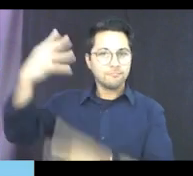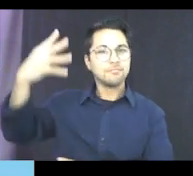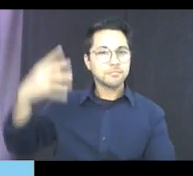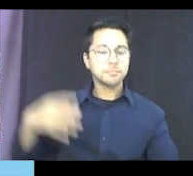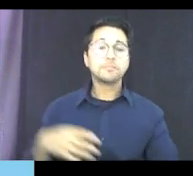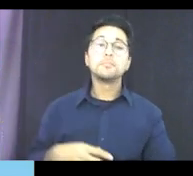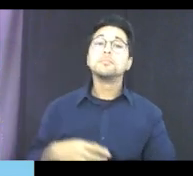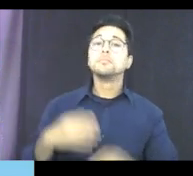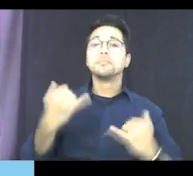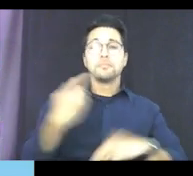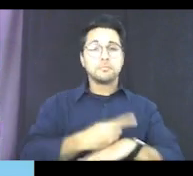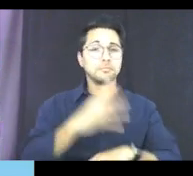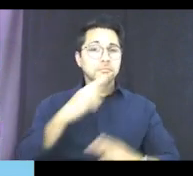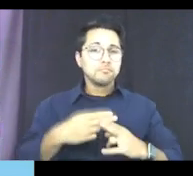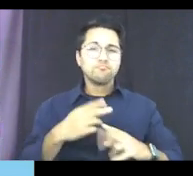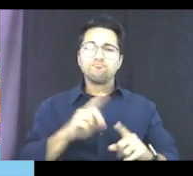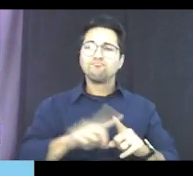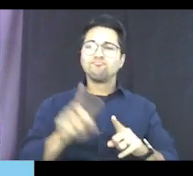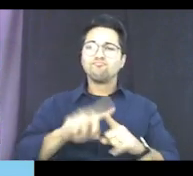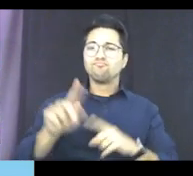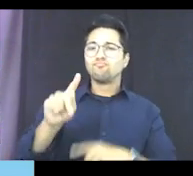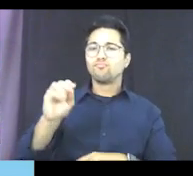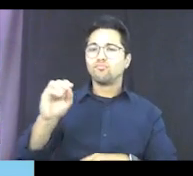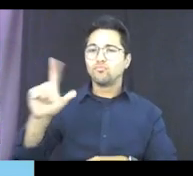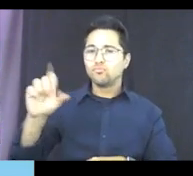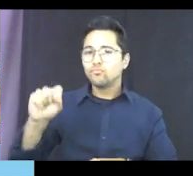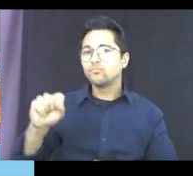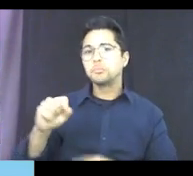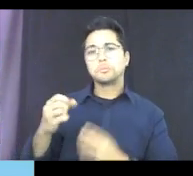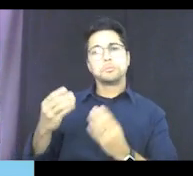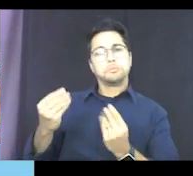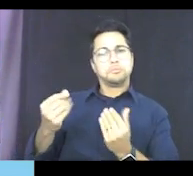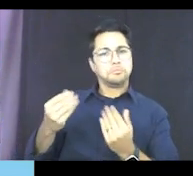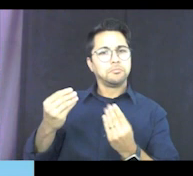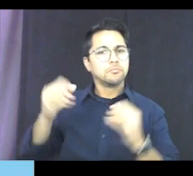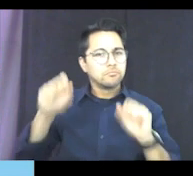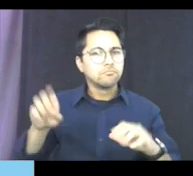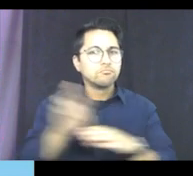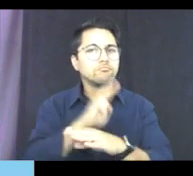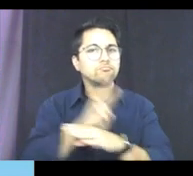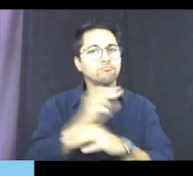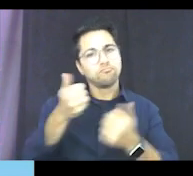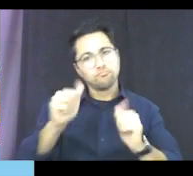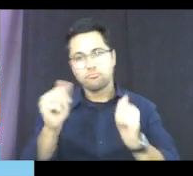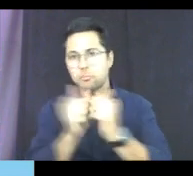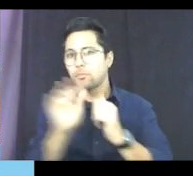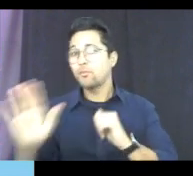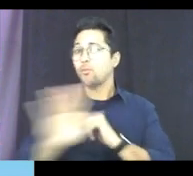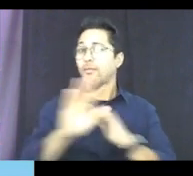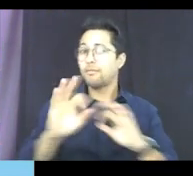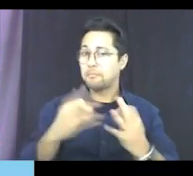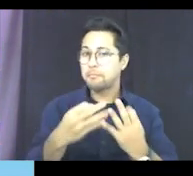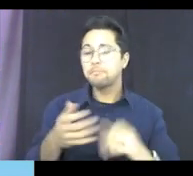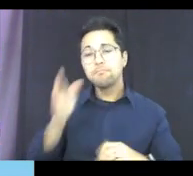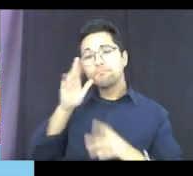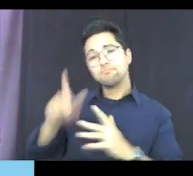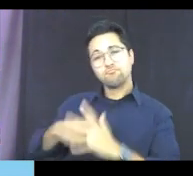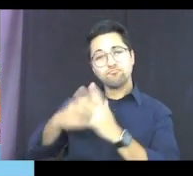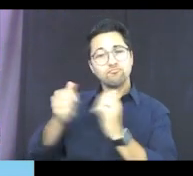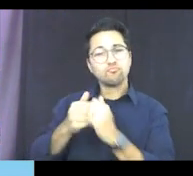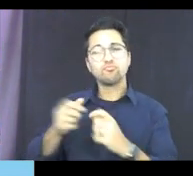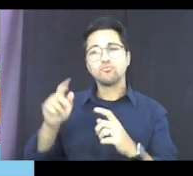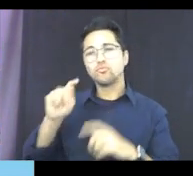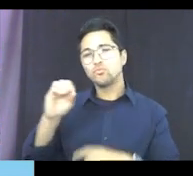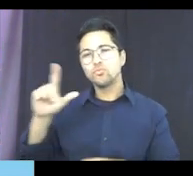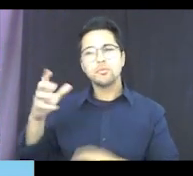So today I'm going to talk a little bit about some tools and materials that you can try with your family. So we're going to start out right now with tools that have larger